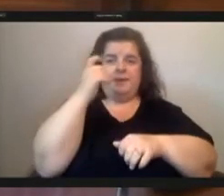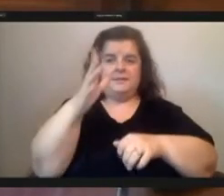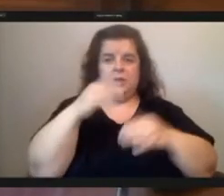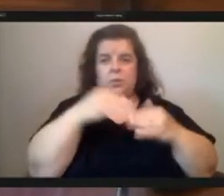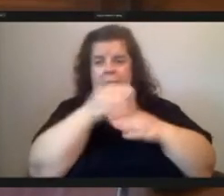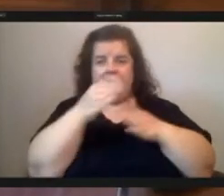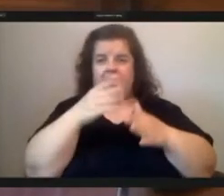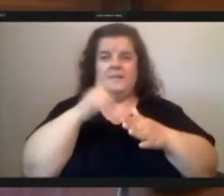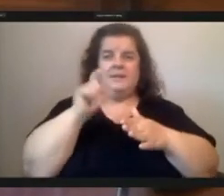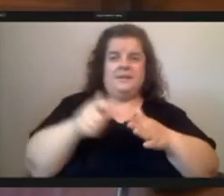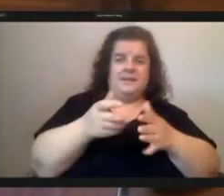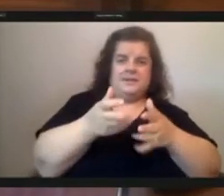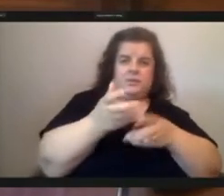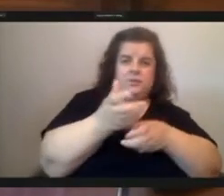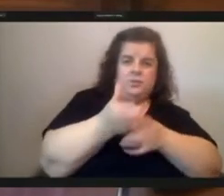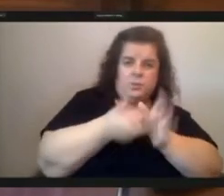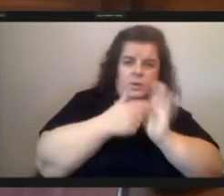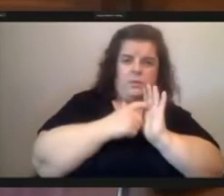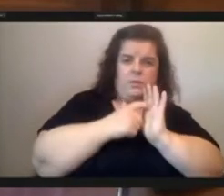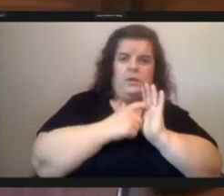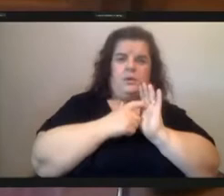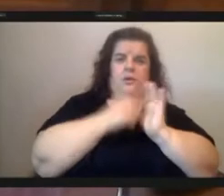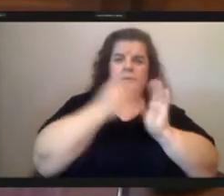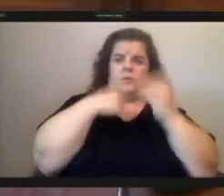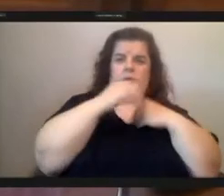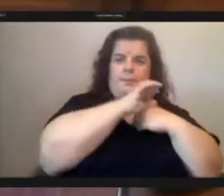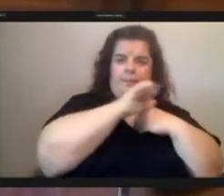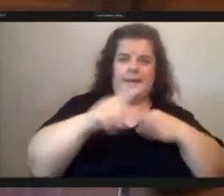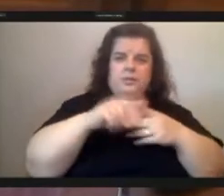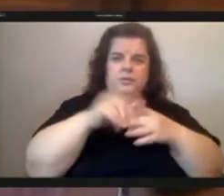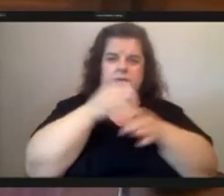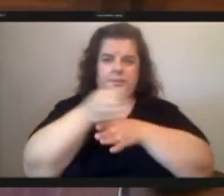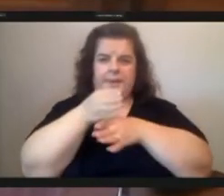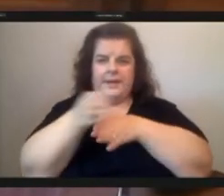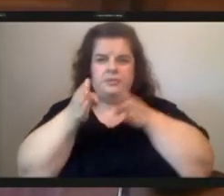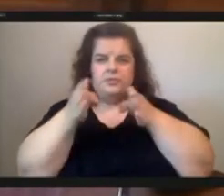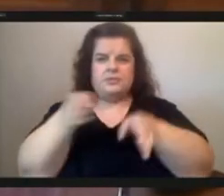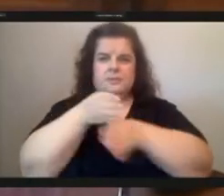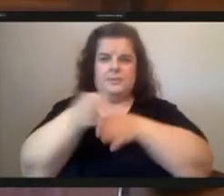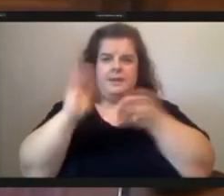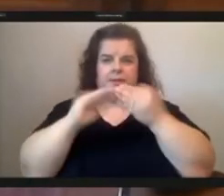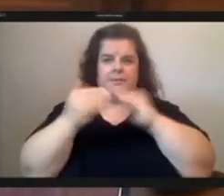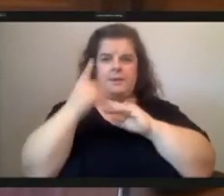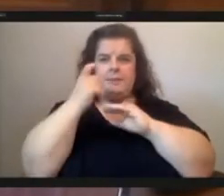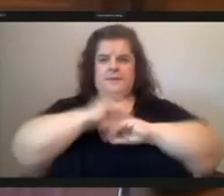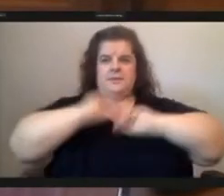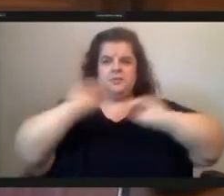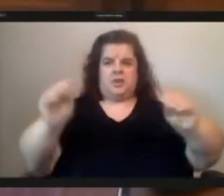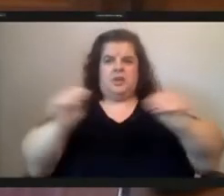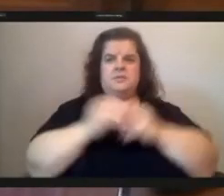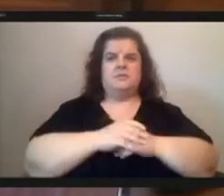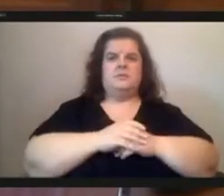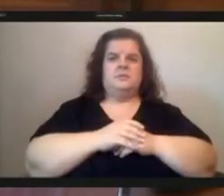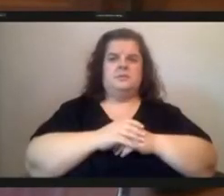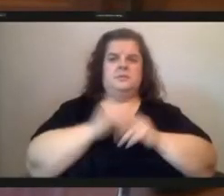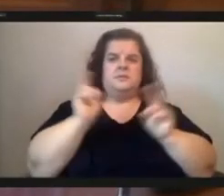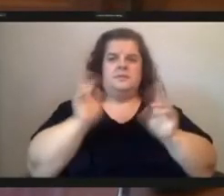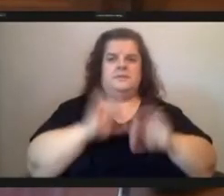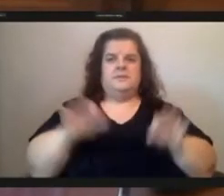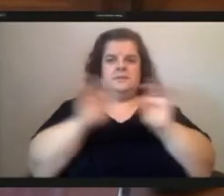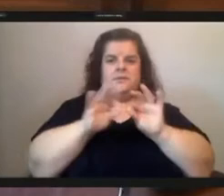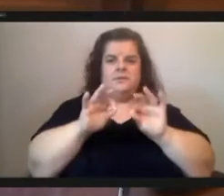needed food infrastructure back into their main streets and communities because there is none which is a very important but there is none